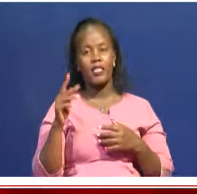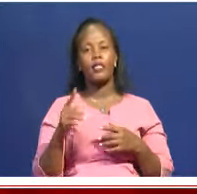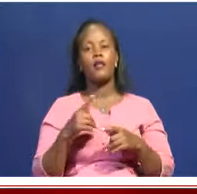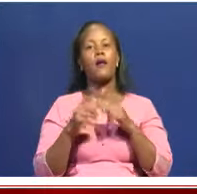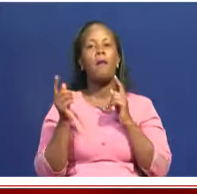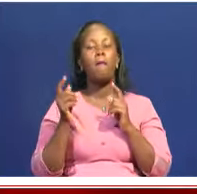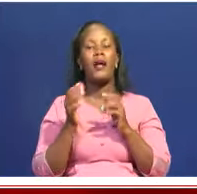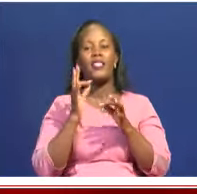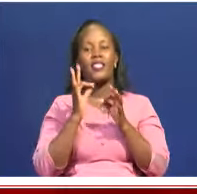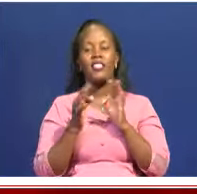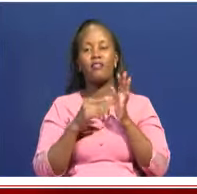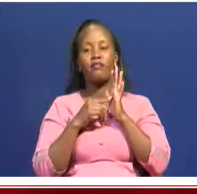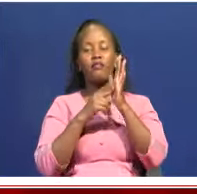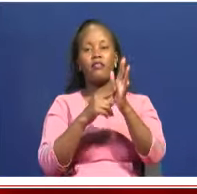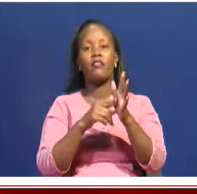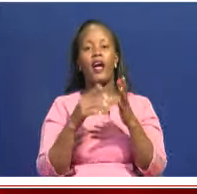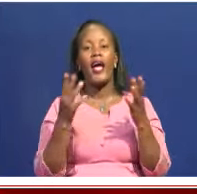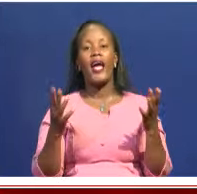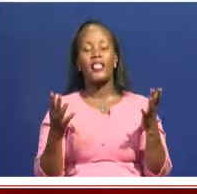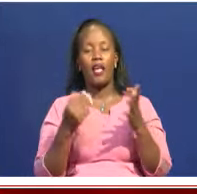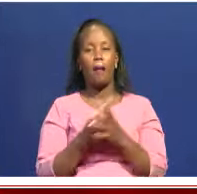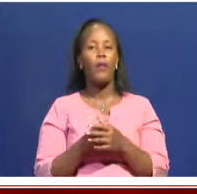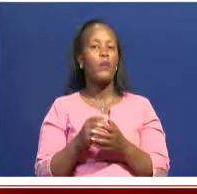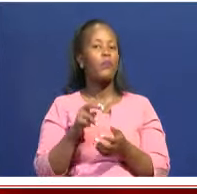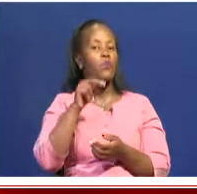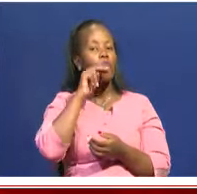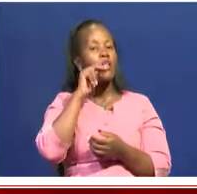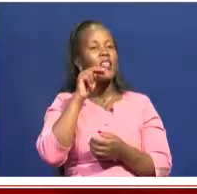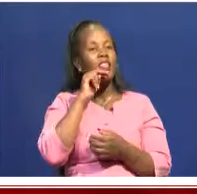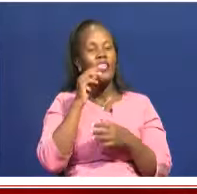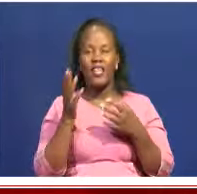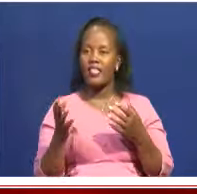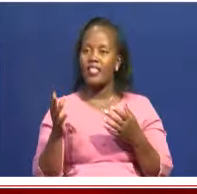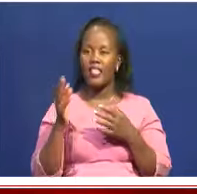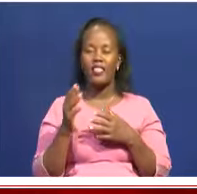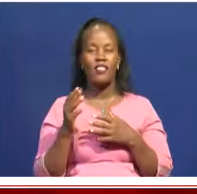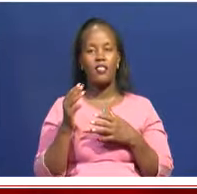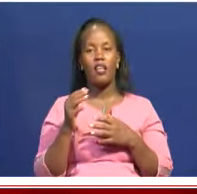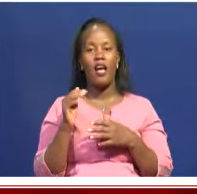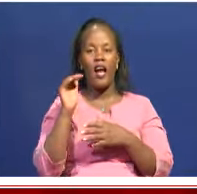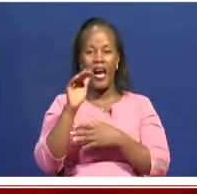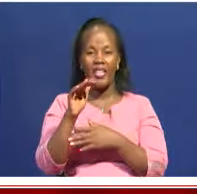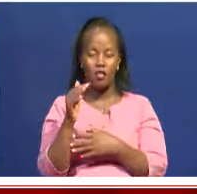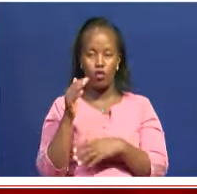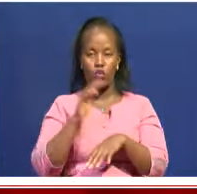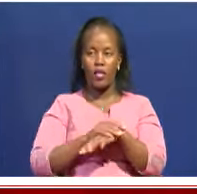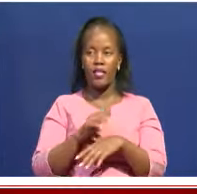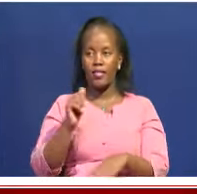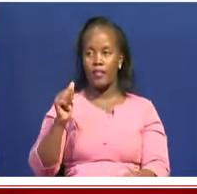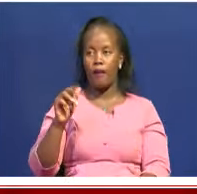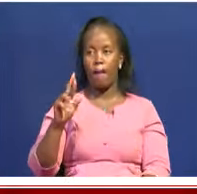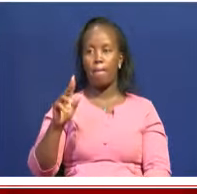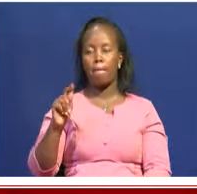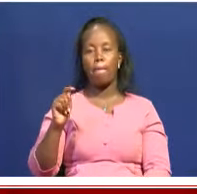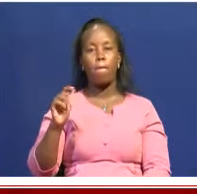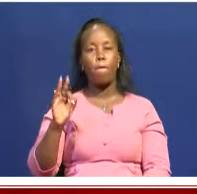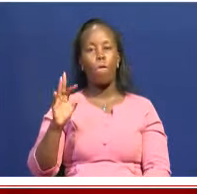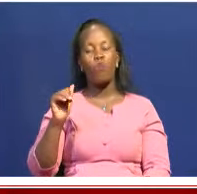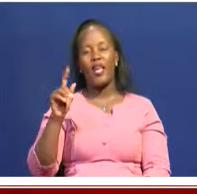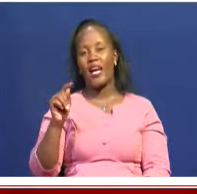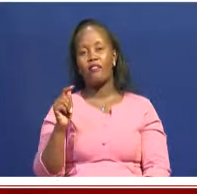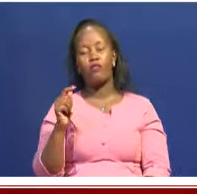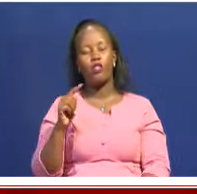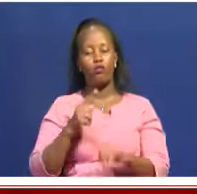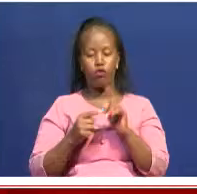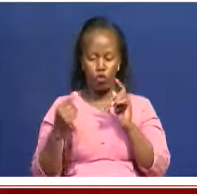African countries, like for instance, the other day, Nigeria asked for the artifacts in the year 2021. We as Kenya have not like officially